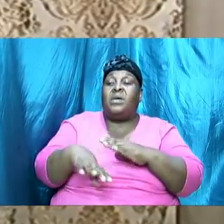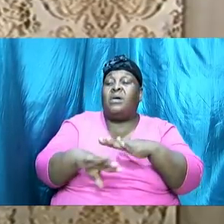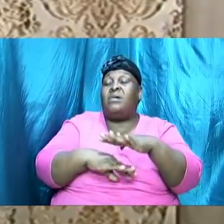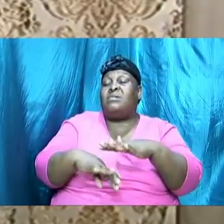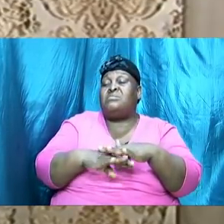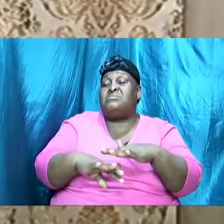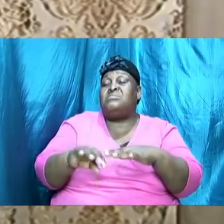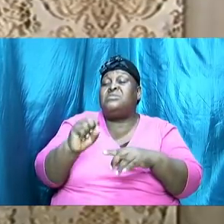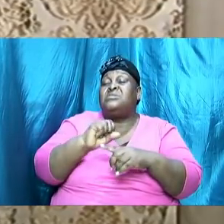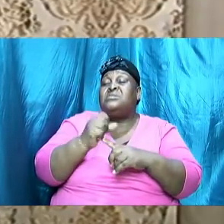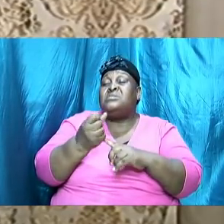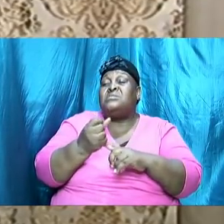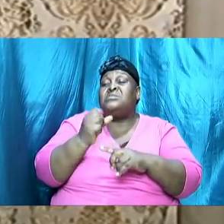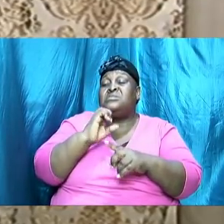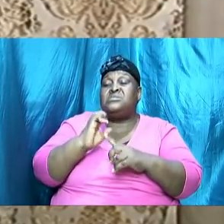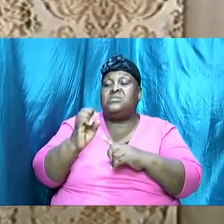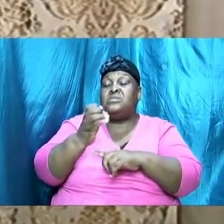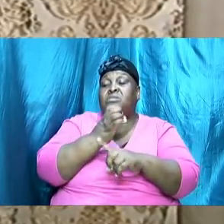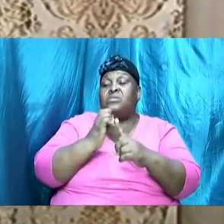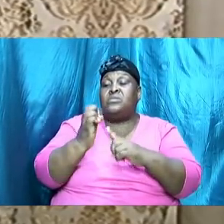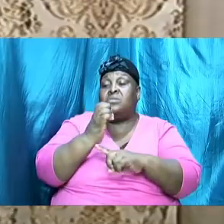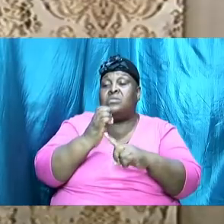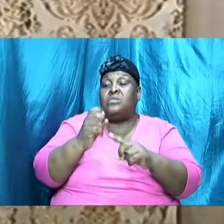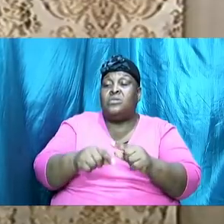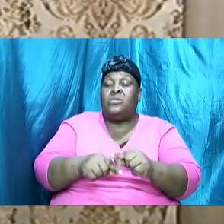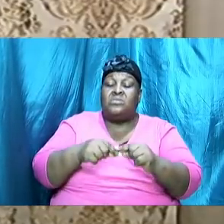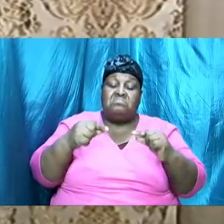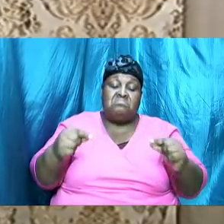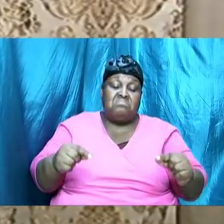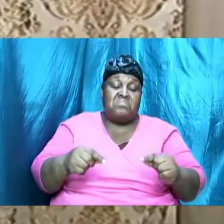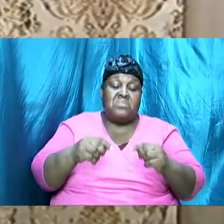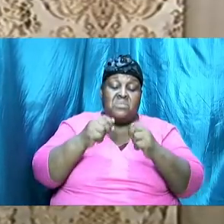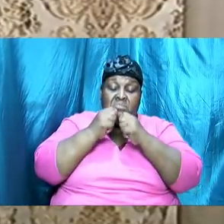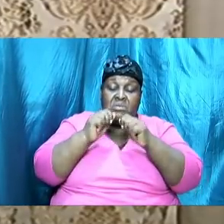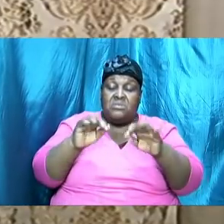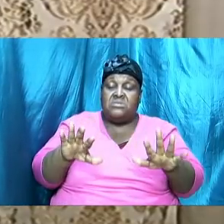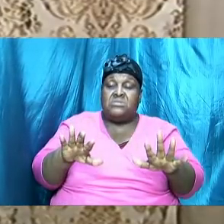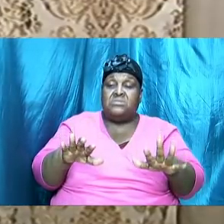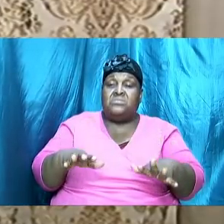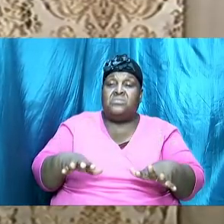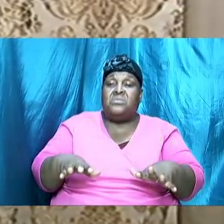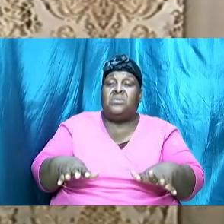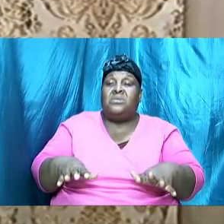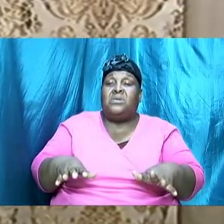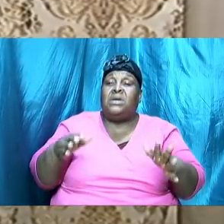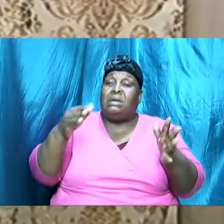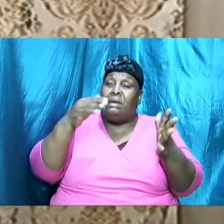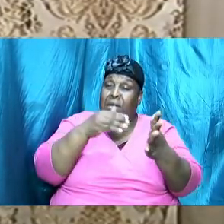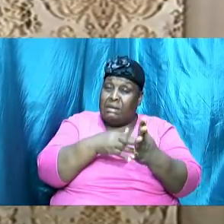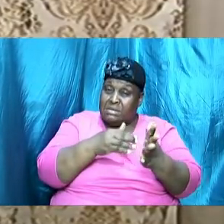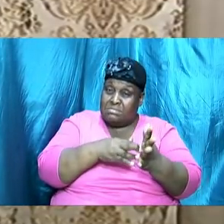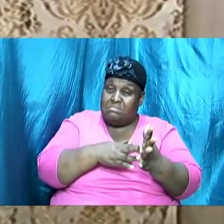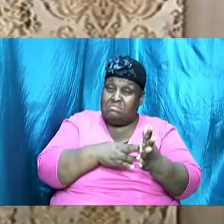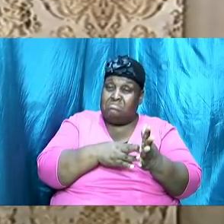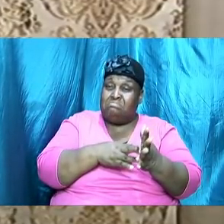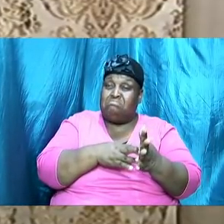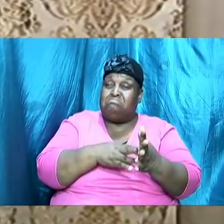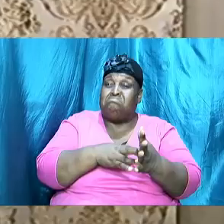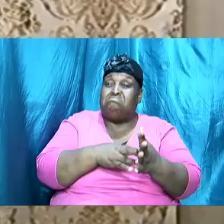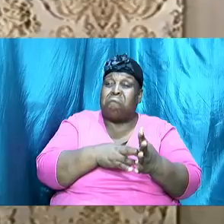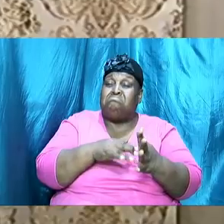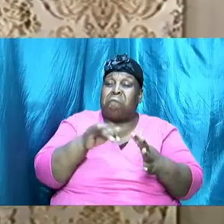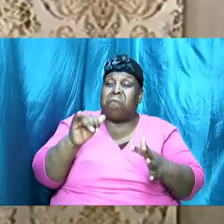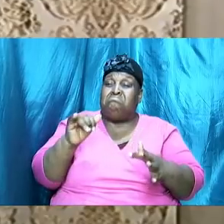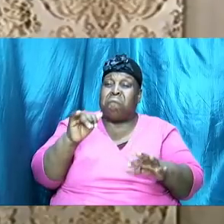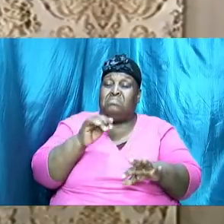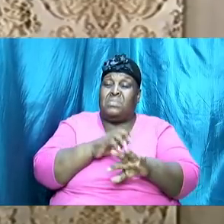circumstance it was a great blessing we are back at that point while we are disappointed